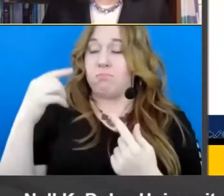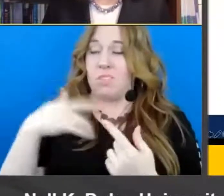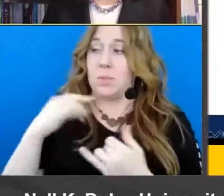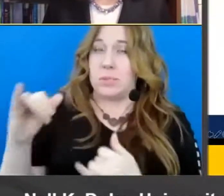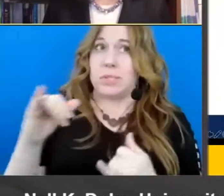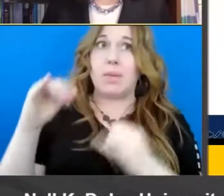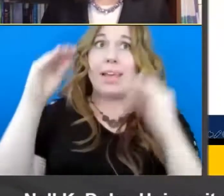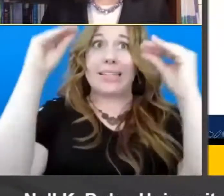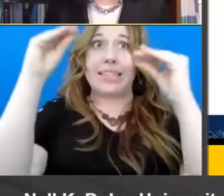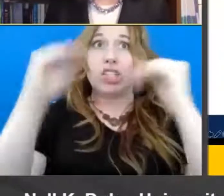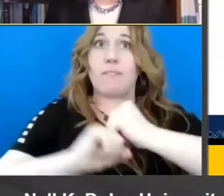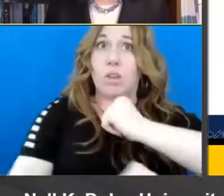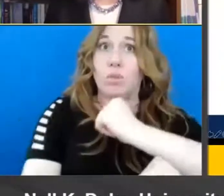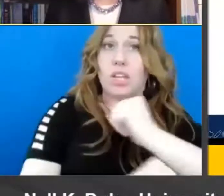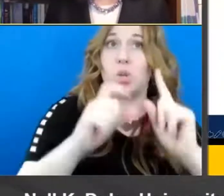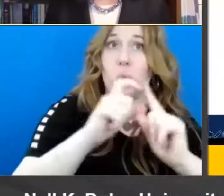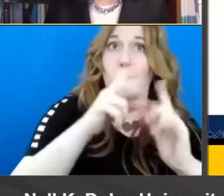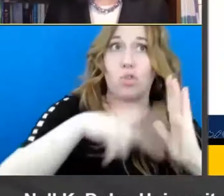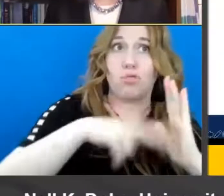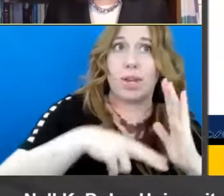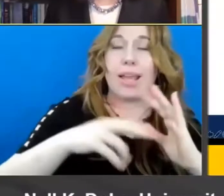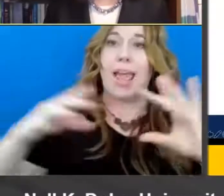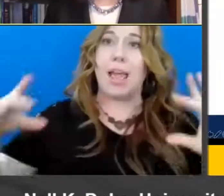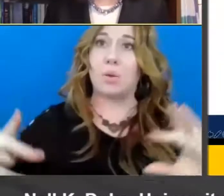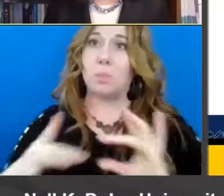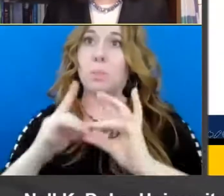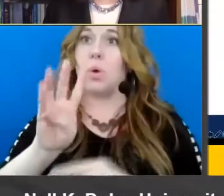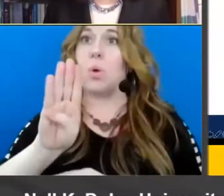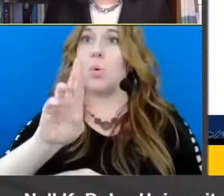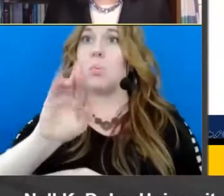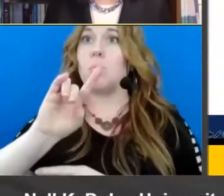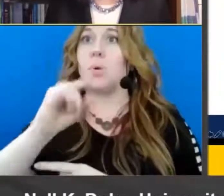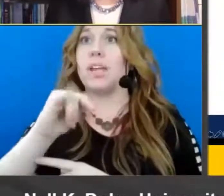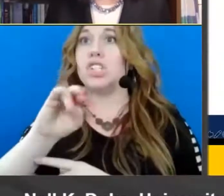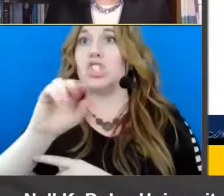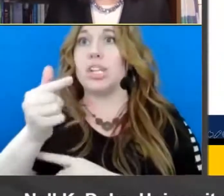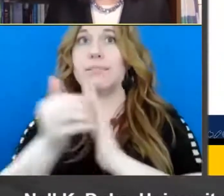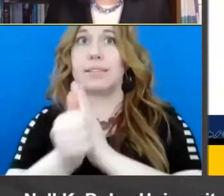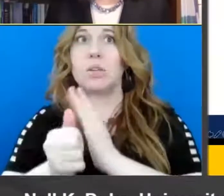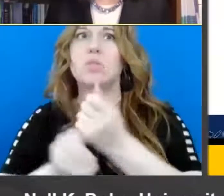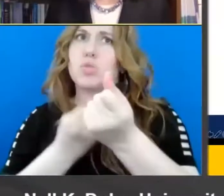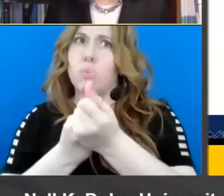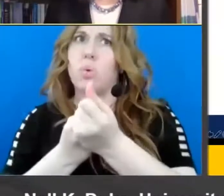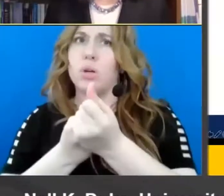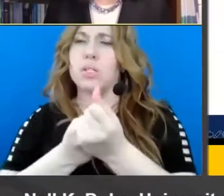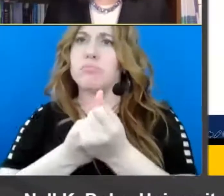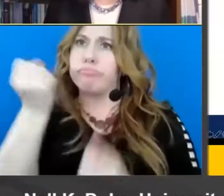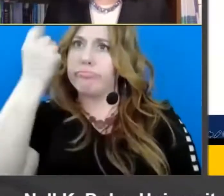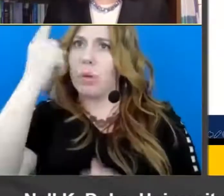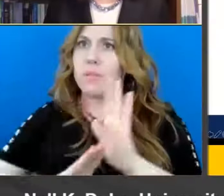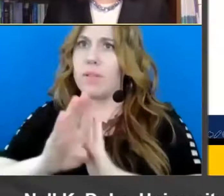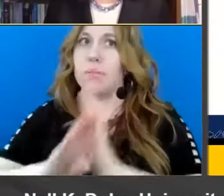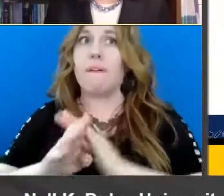and bridging skills supports reading comprehension and development um so foundational reading skills